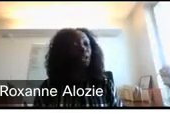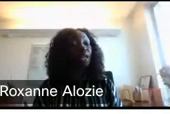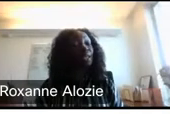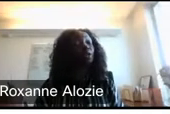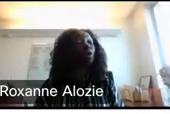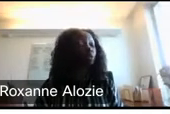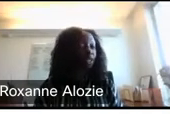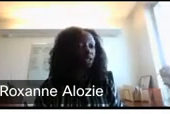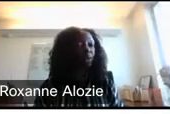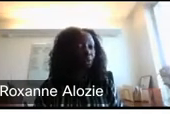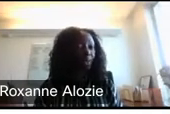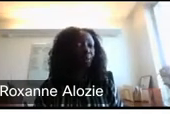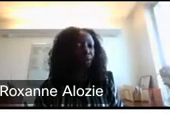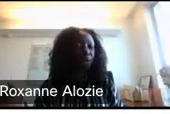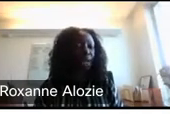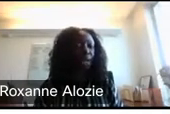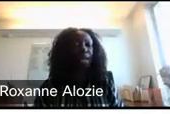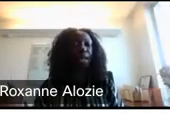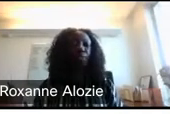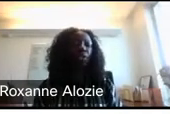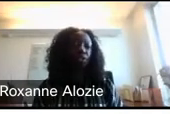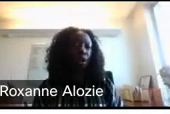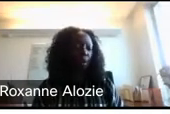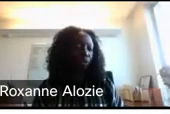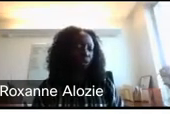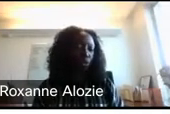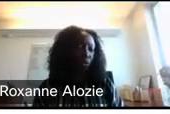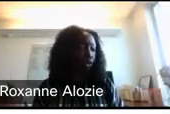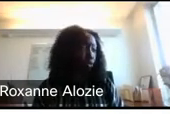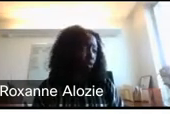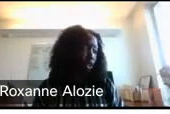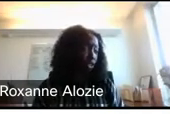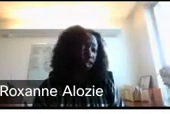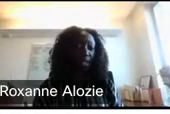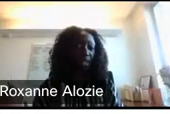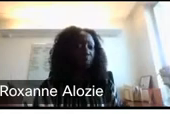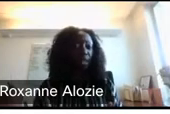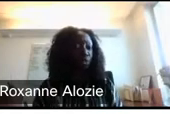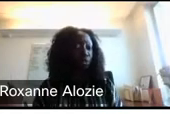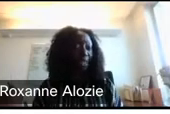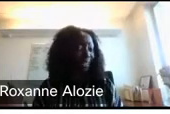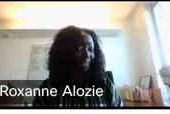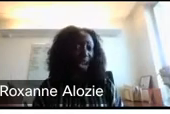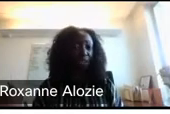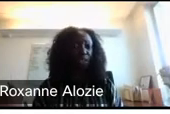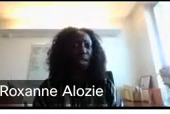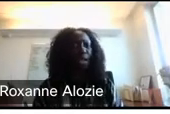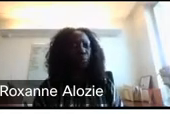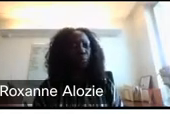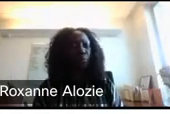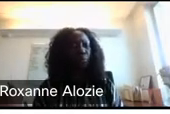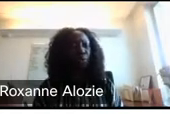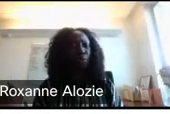Leonard later on will explain what that will look like. Then we're going to talk about, then we're going to do due diligence. That's our process for kicking the tires